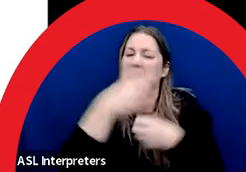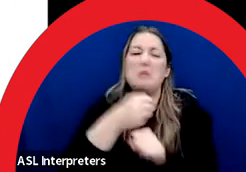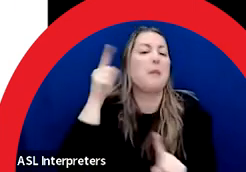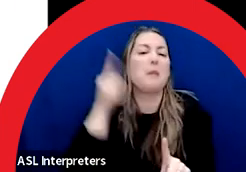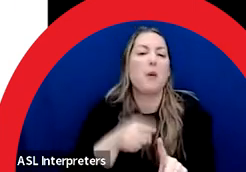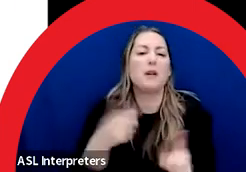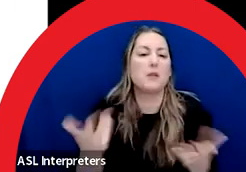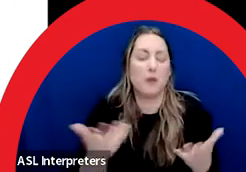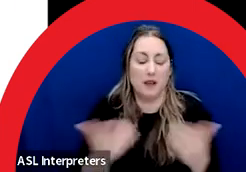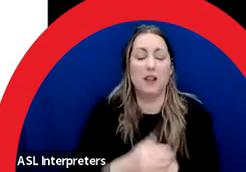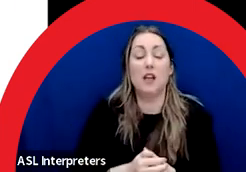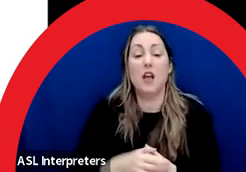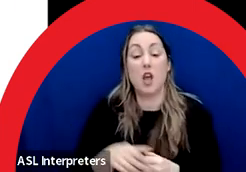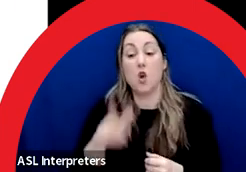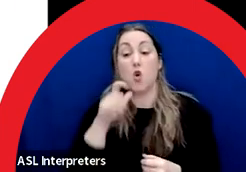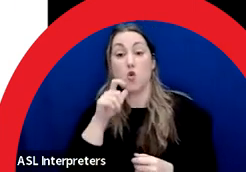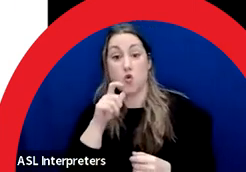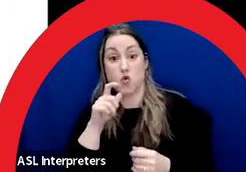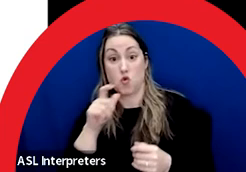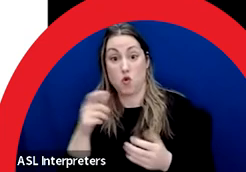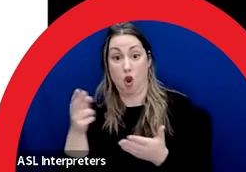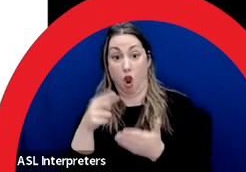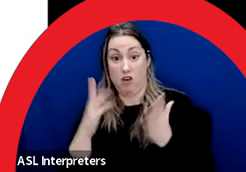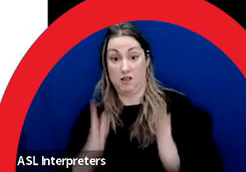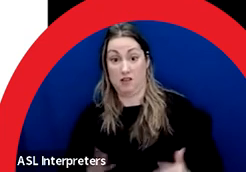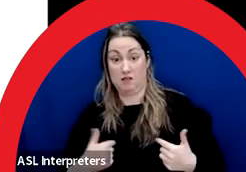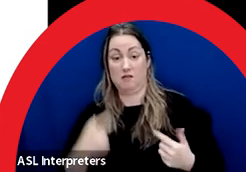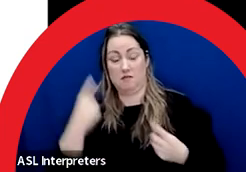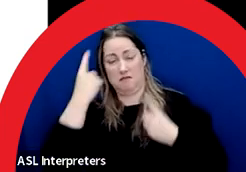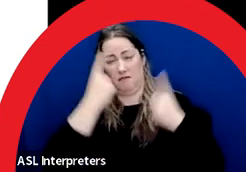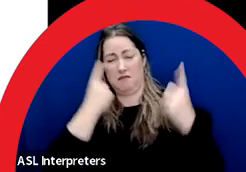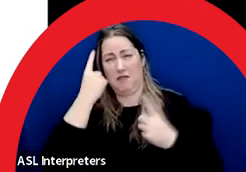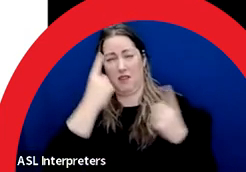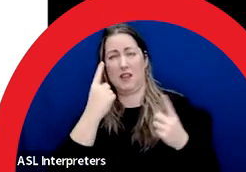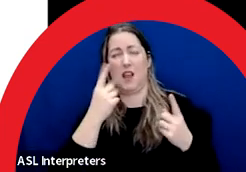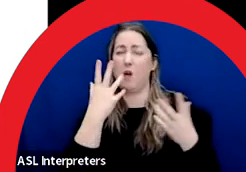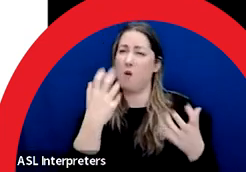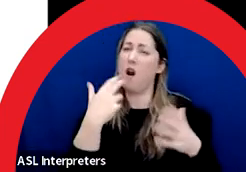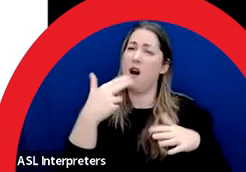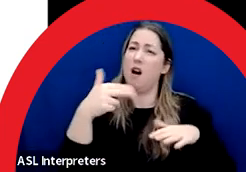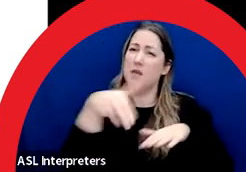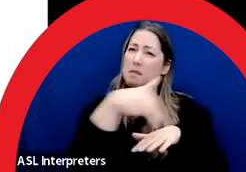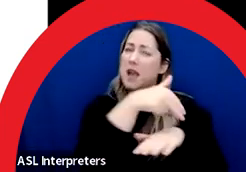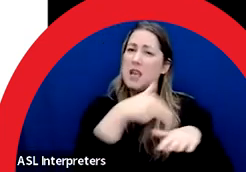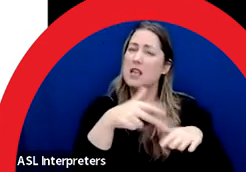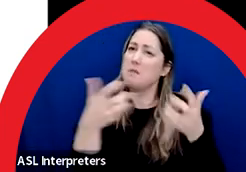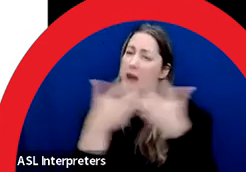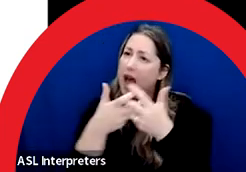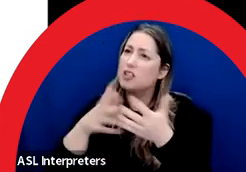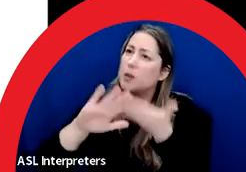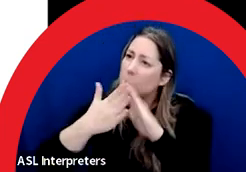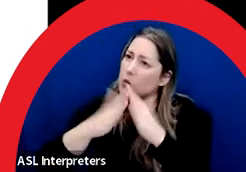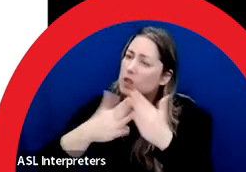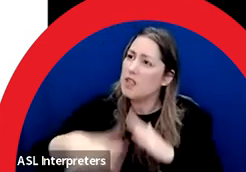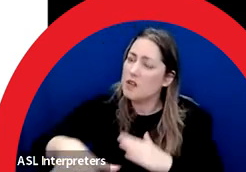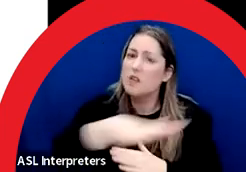An artist needs to align their artistic vision with community engagement and community needs. Also with